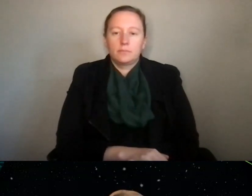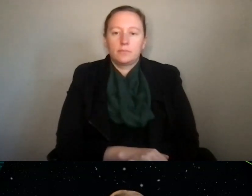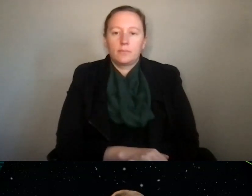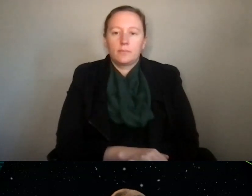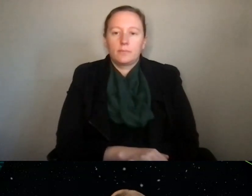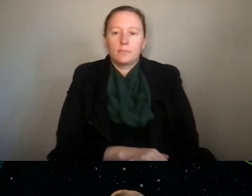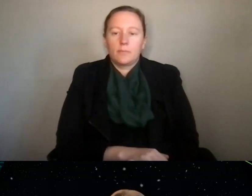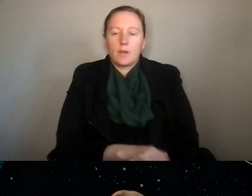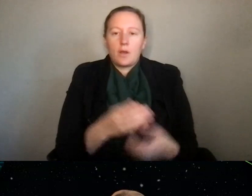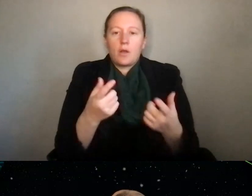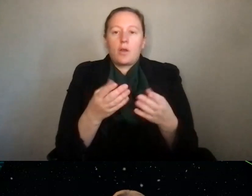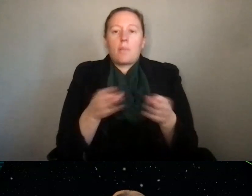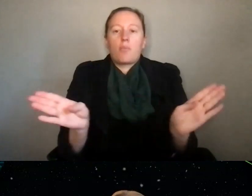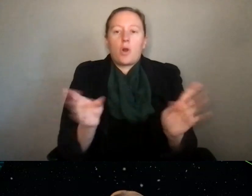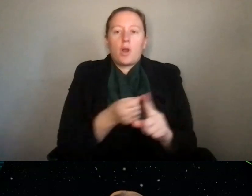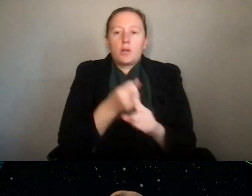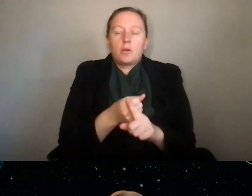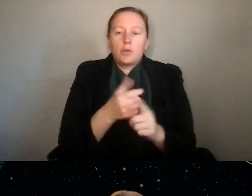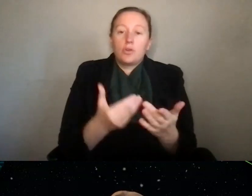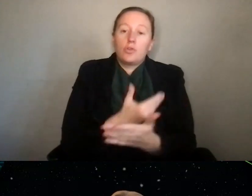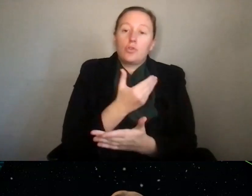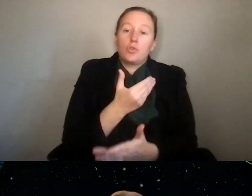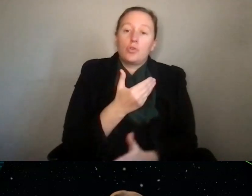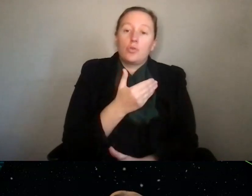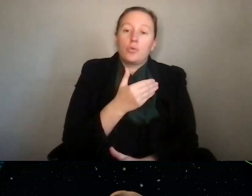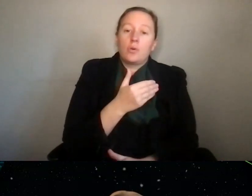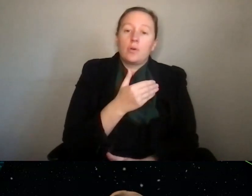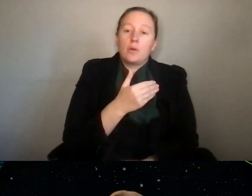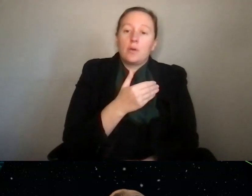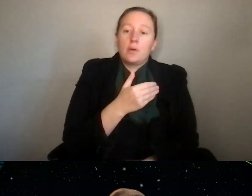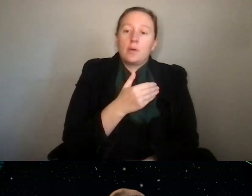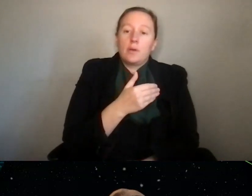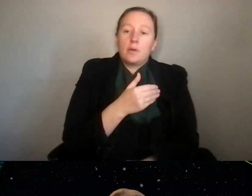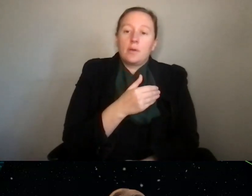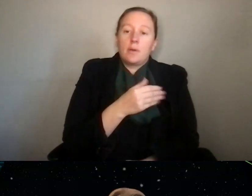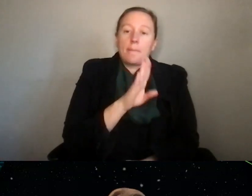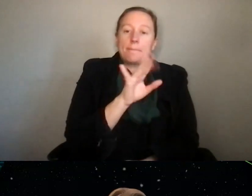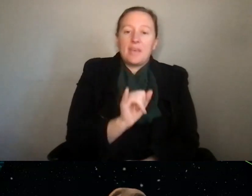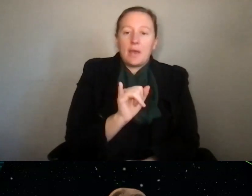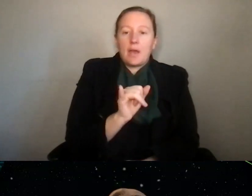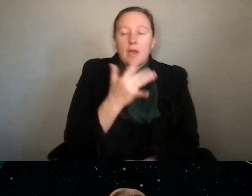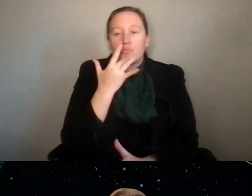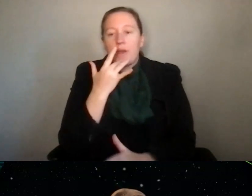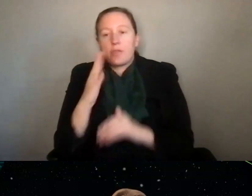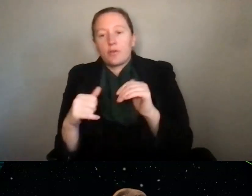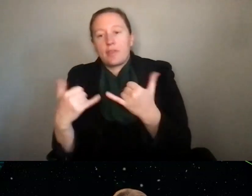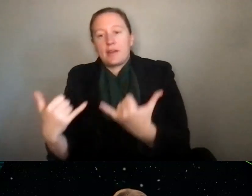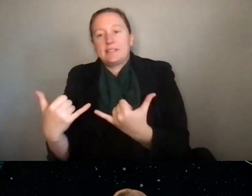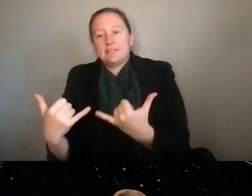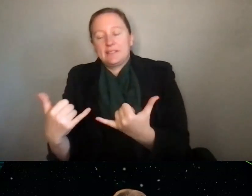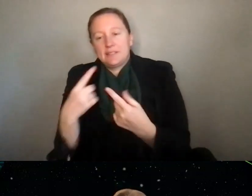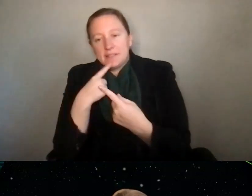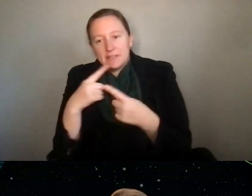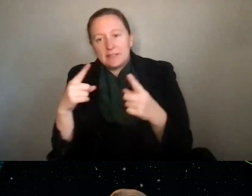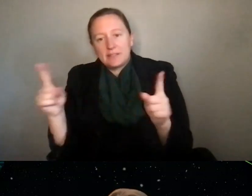impacts, do geopanels favor new BI initiatives over continuation of existing successful BI programs?